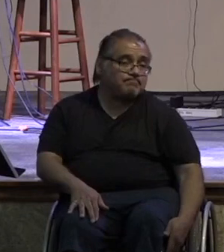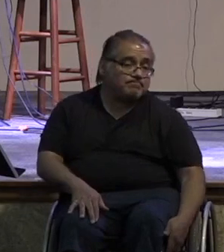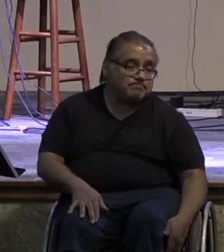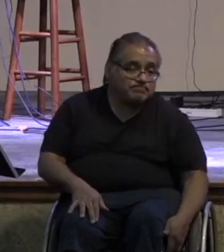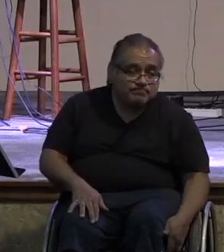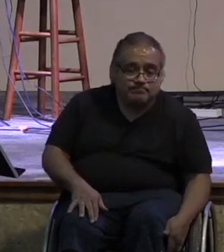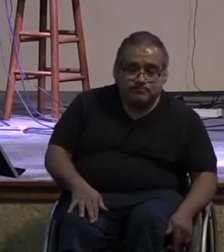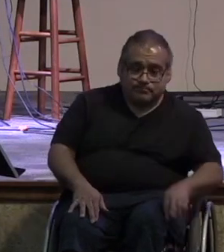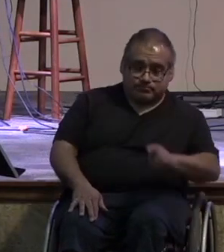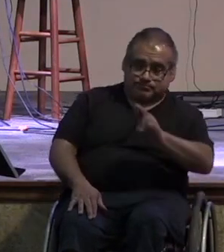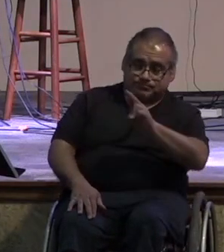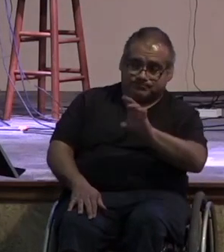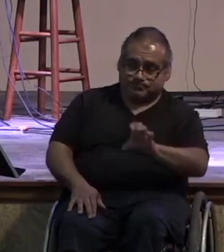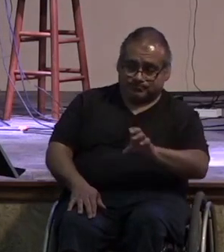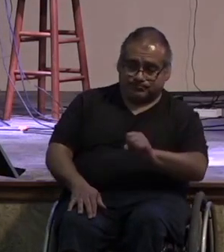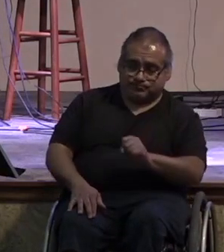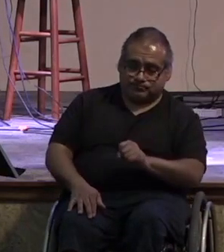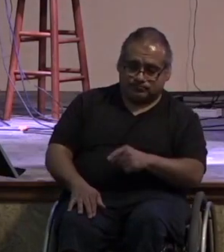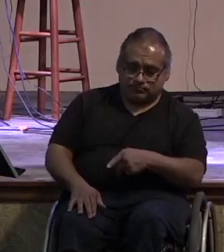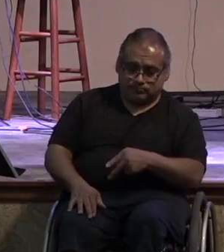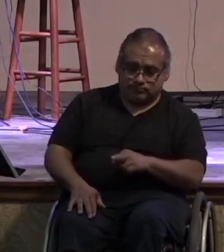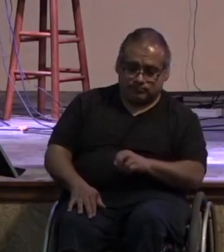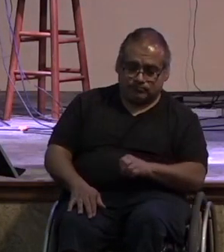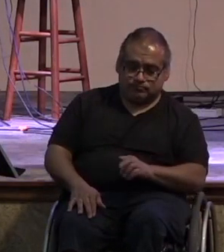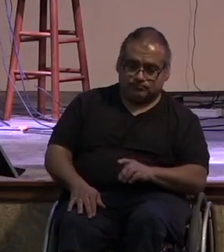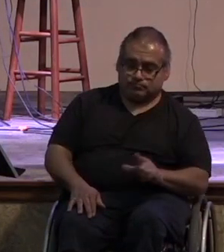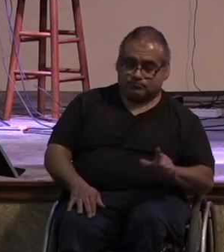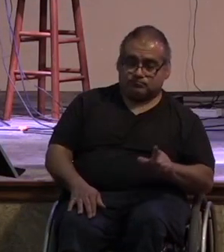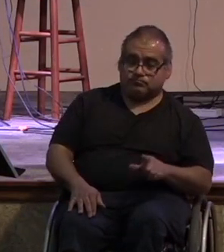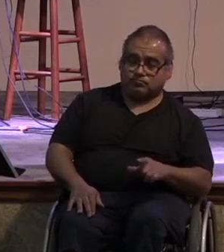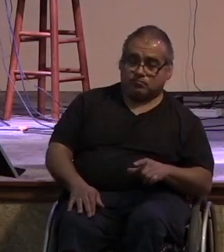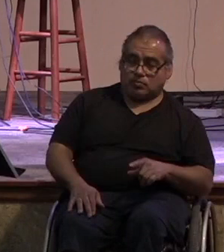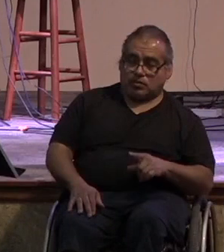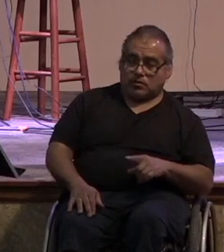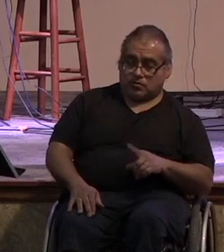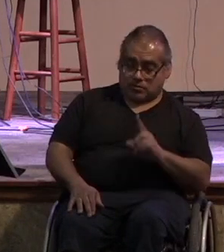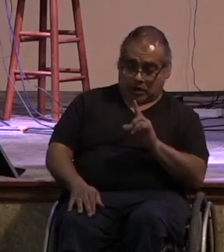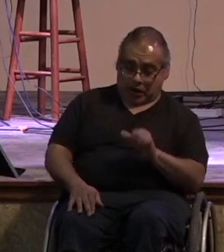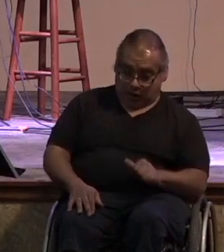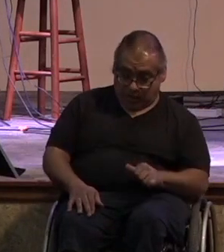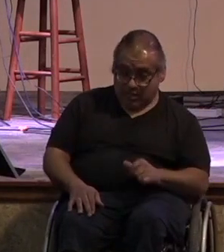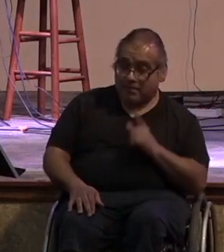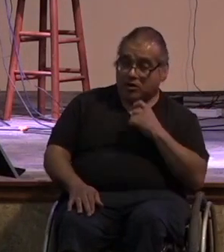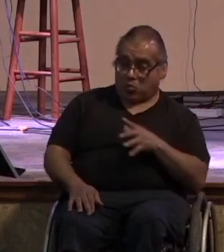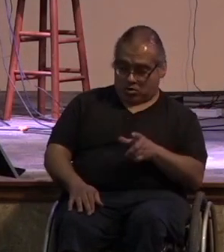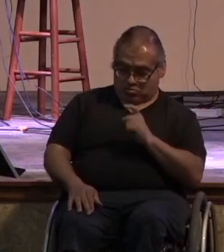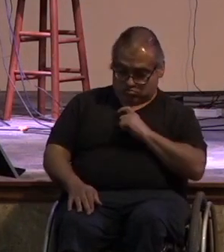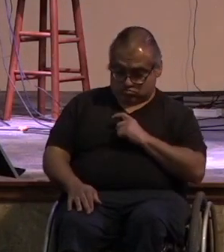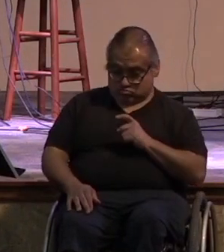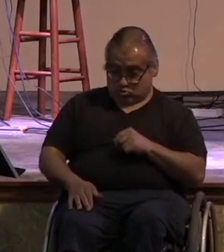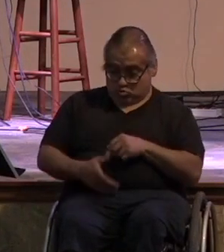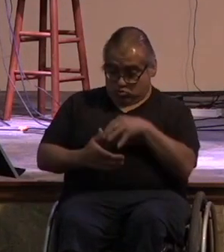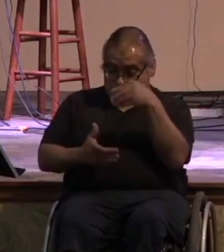rc sprawl said i do not encourage people to tithe in hope of becoming rich nor do i encourage people to tithe simply